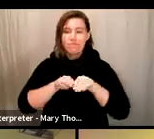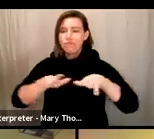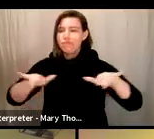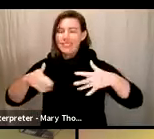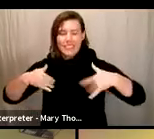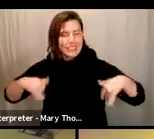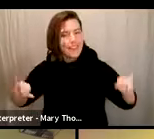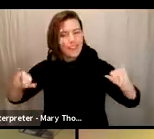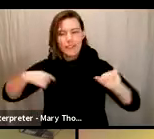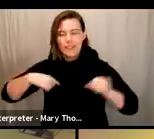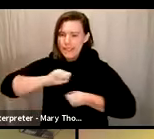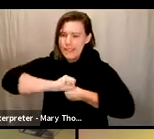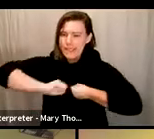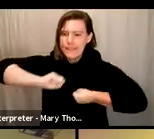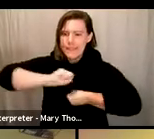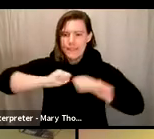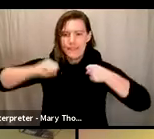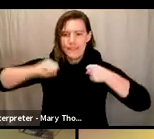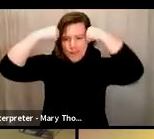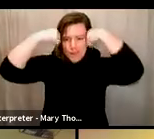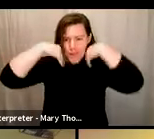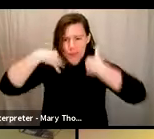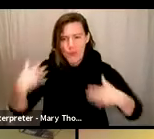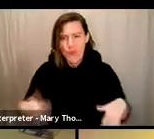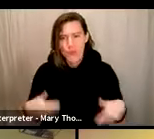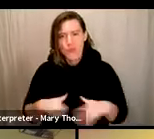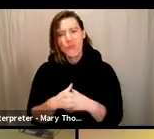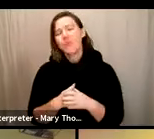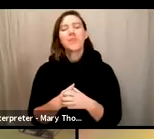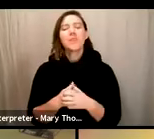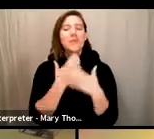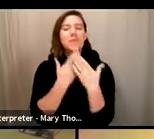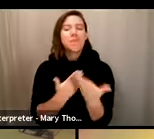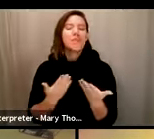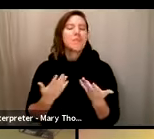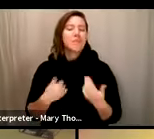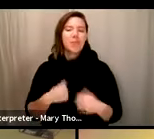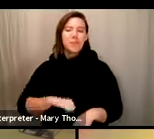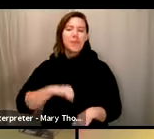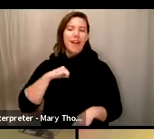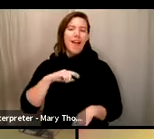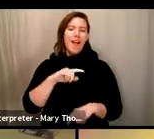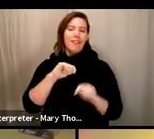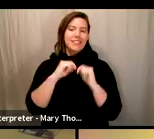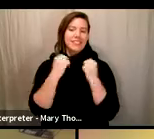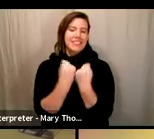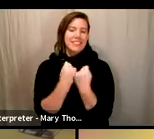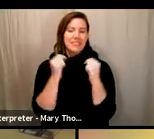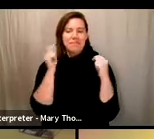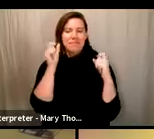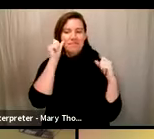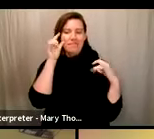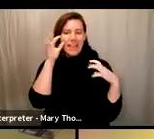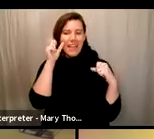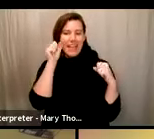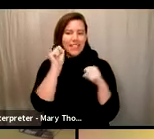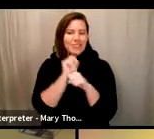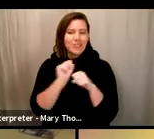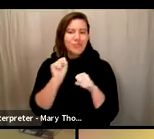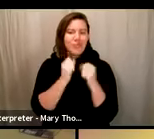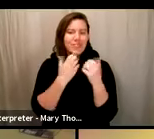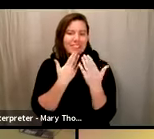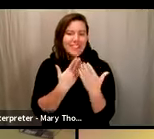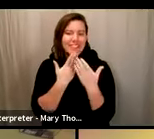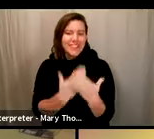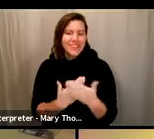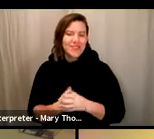in this record-breaking election cycle. They've done a fabulous job. We're fortunate to have you all. Thank you very, very much for your great